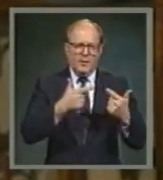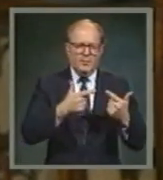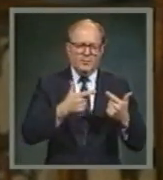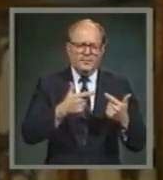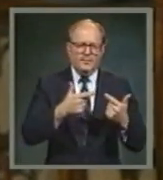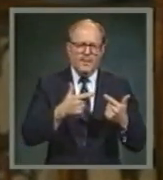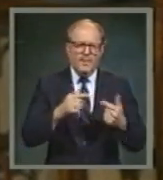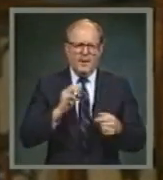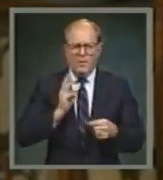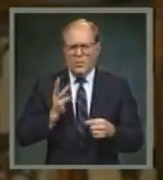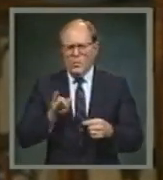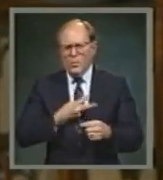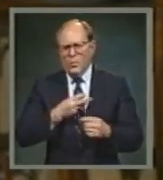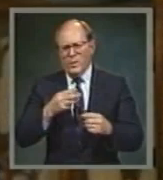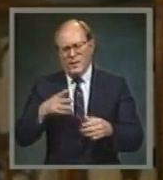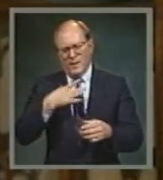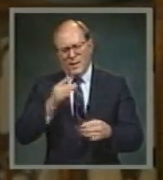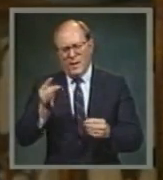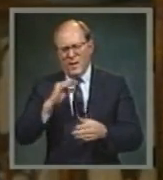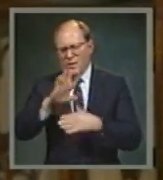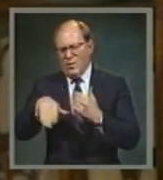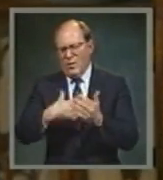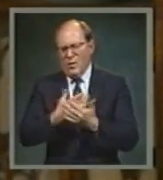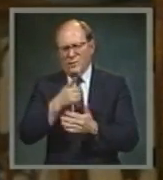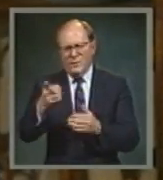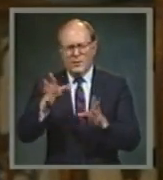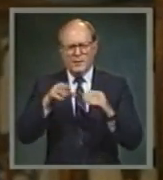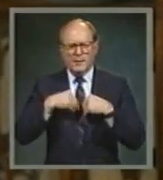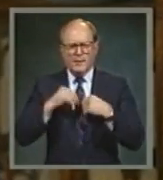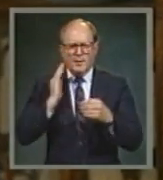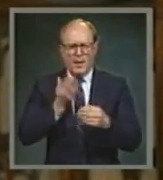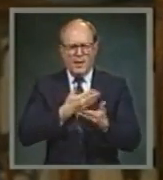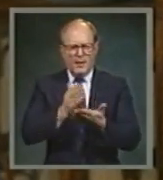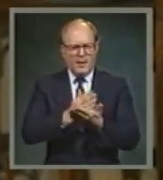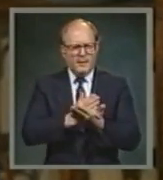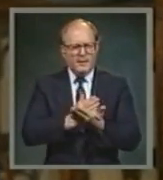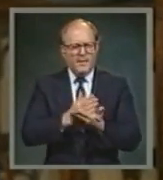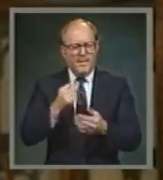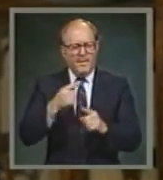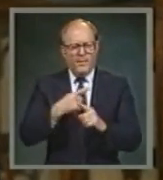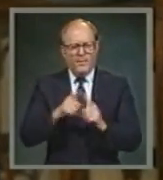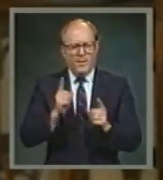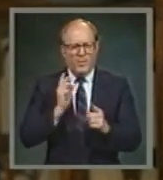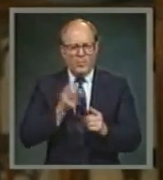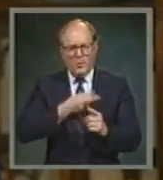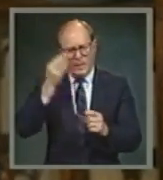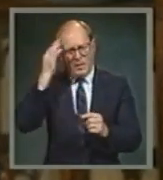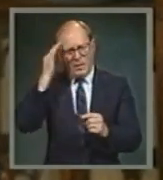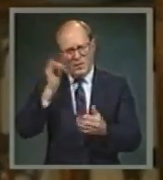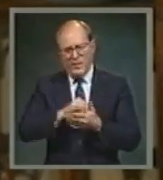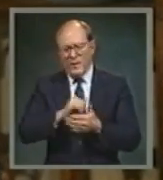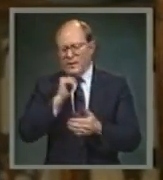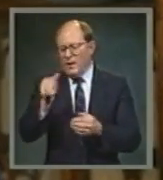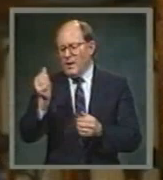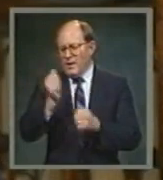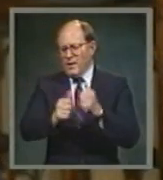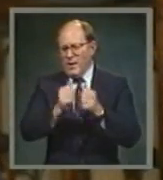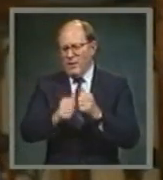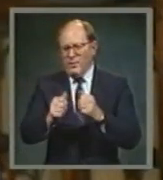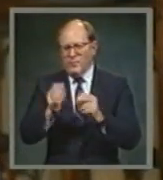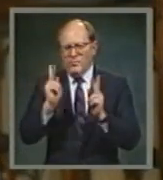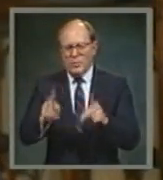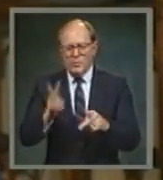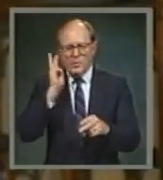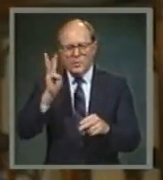Of course, we'd like for everyone to accept our message, but we know it won't be any more than didn't everyone except Christ